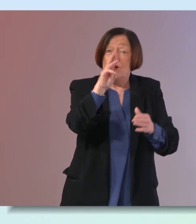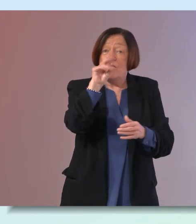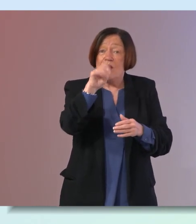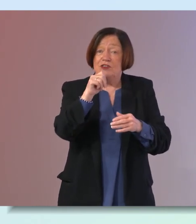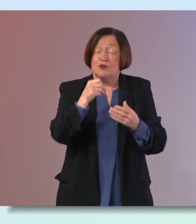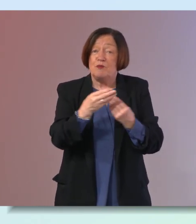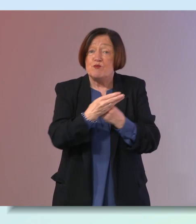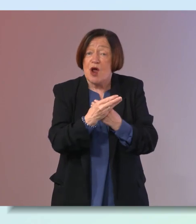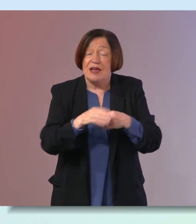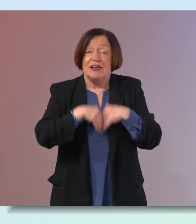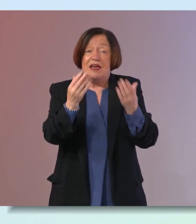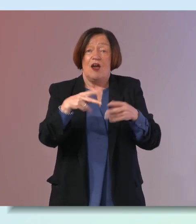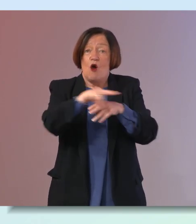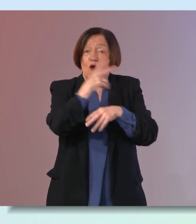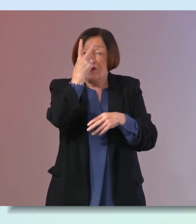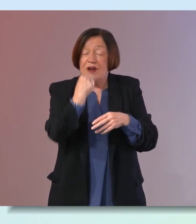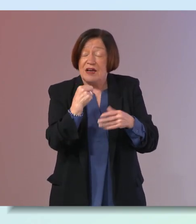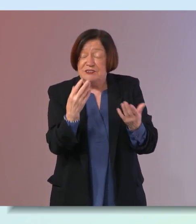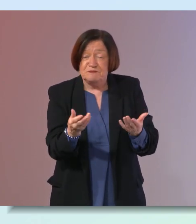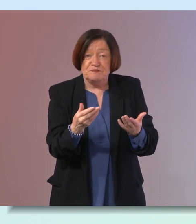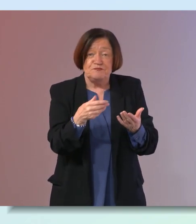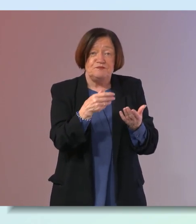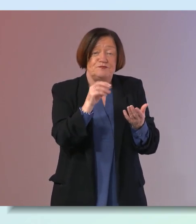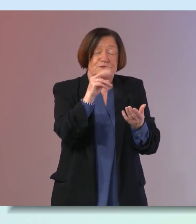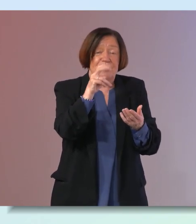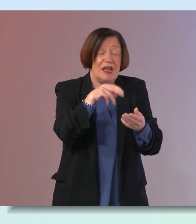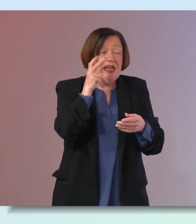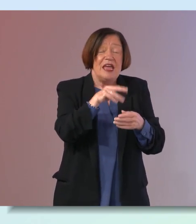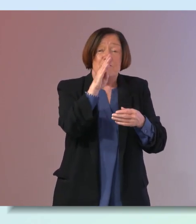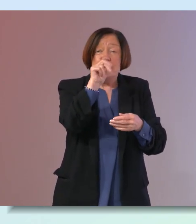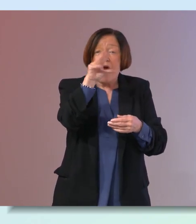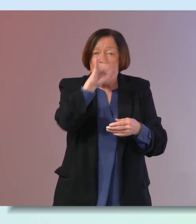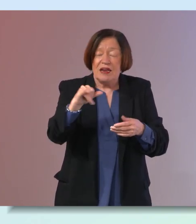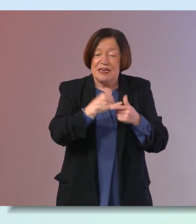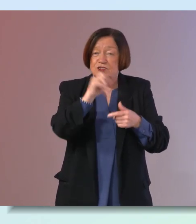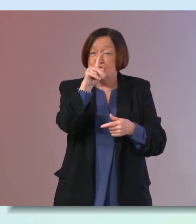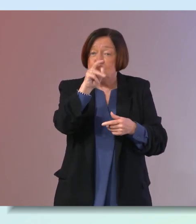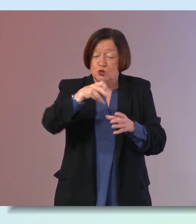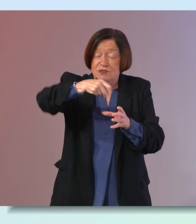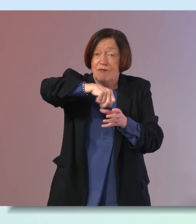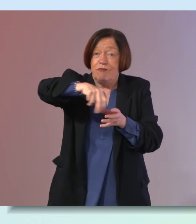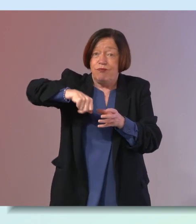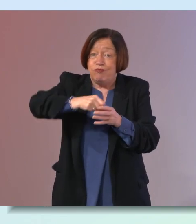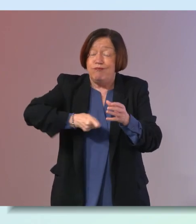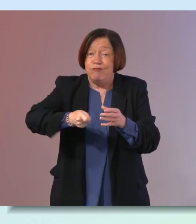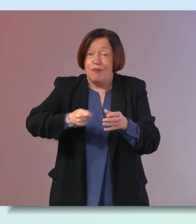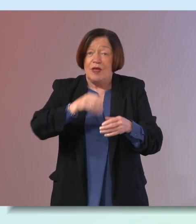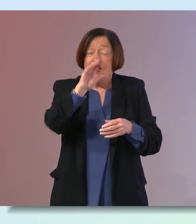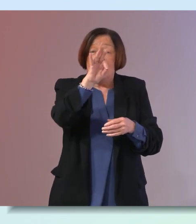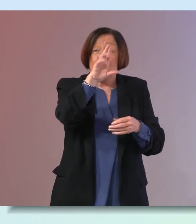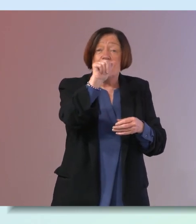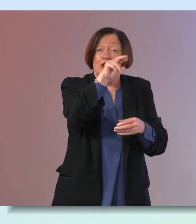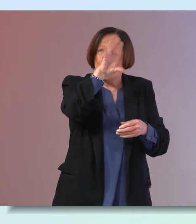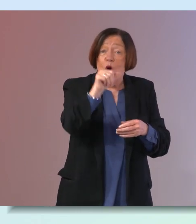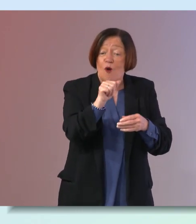bread um overnight oats um even you know barley and stews that you have throughout the day granola bars you know